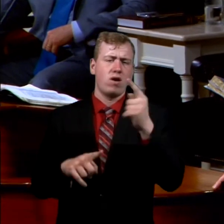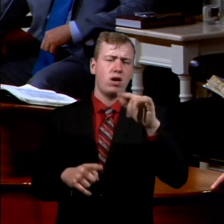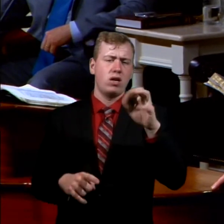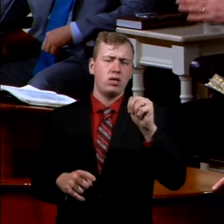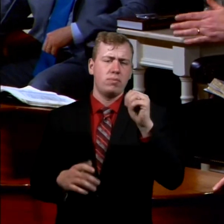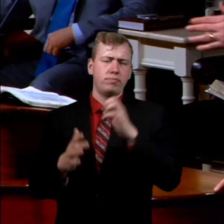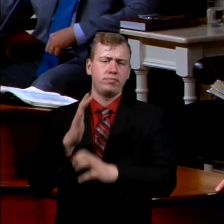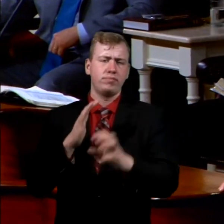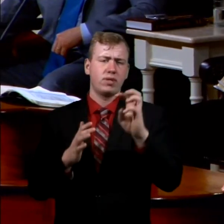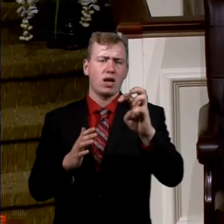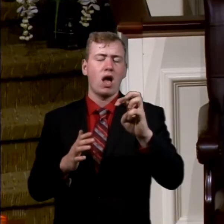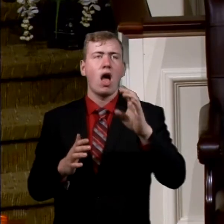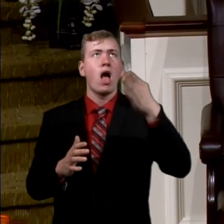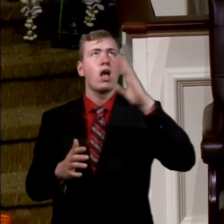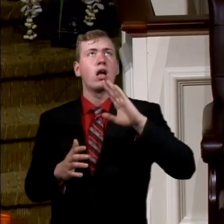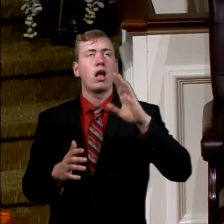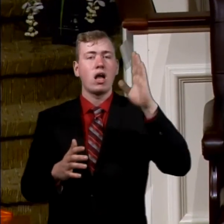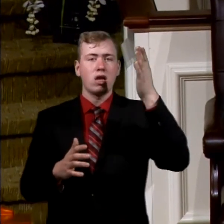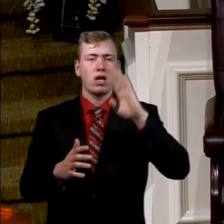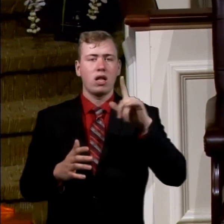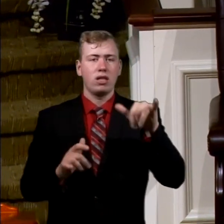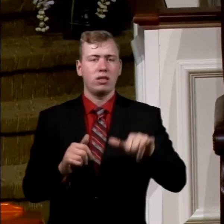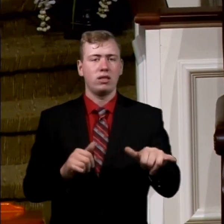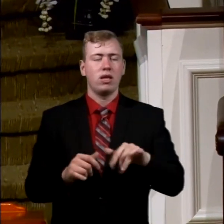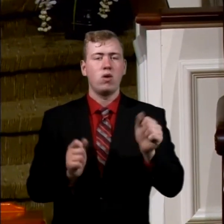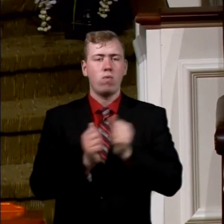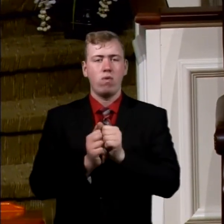with contentment is great gain.